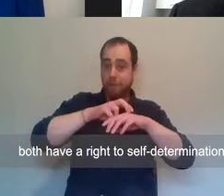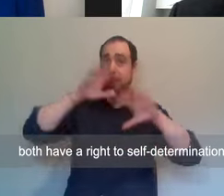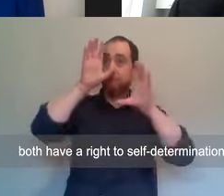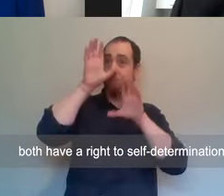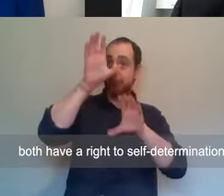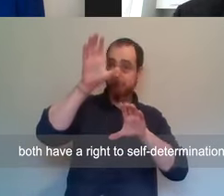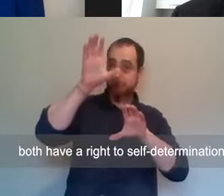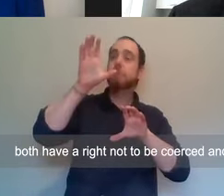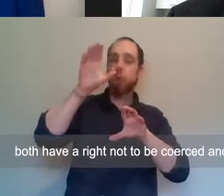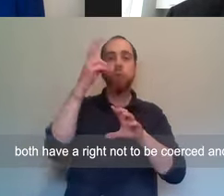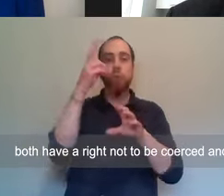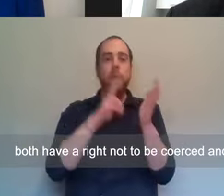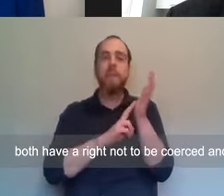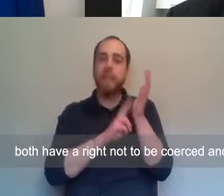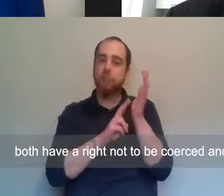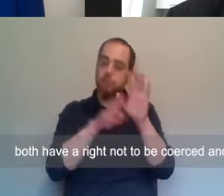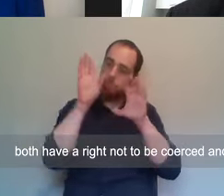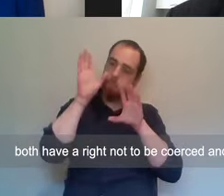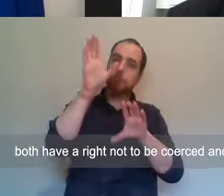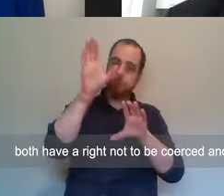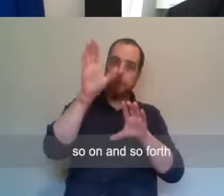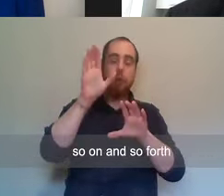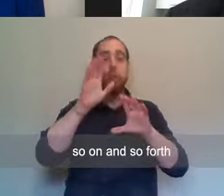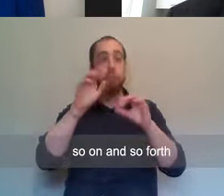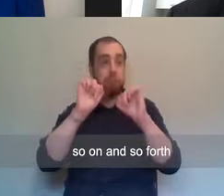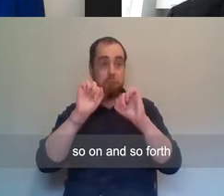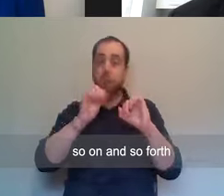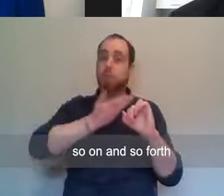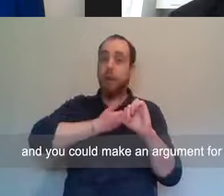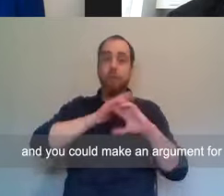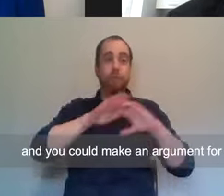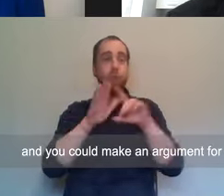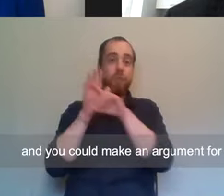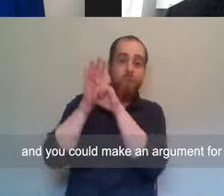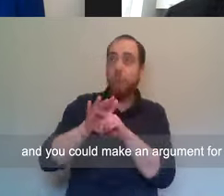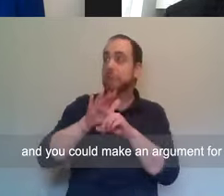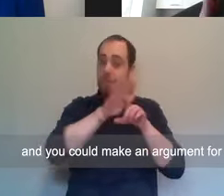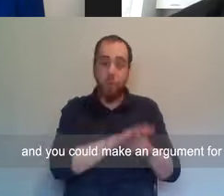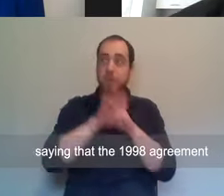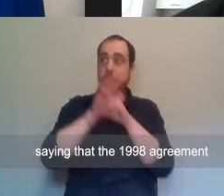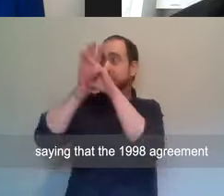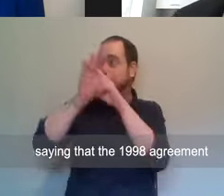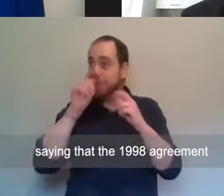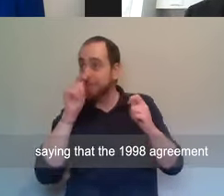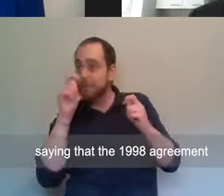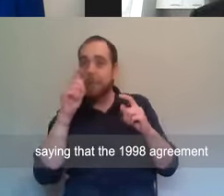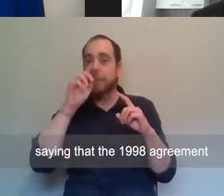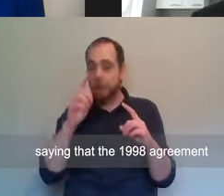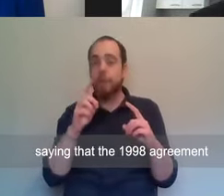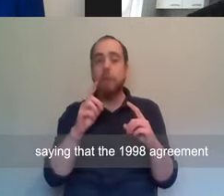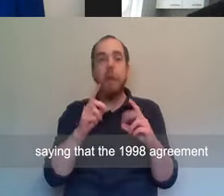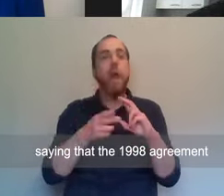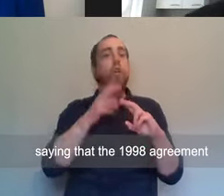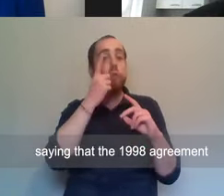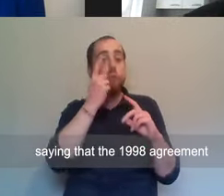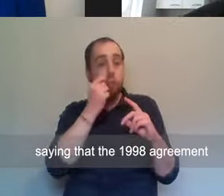-determination, both have a right not to be coerced, and so on and so forth. And you could make an argument for saying that the 1998 agreement